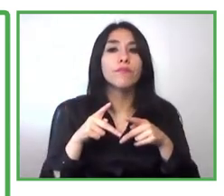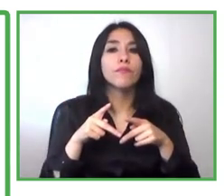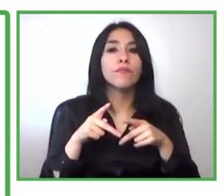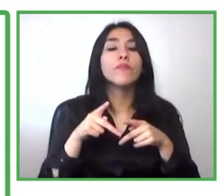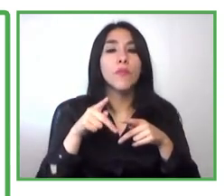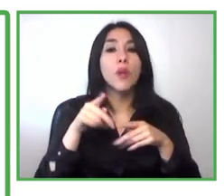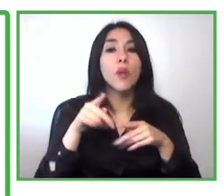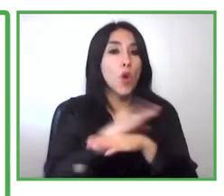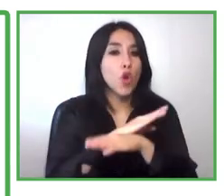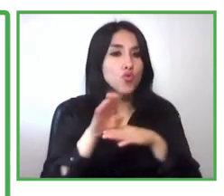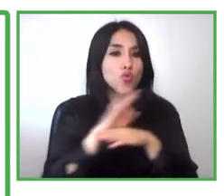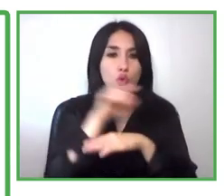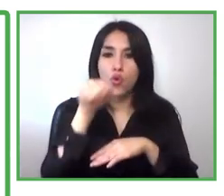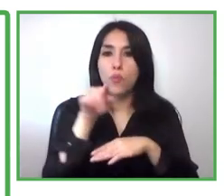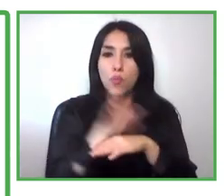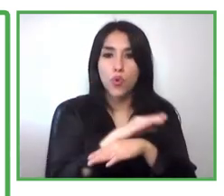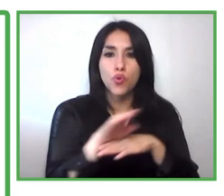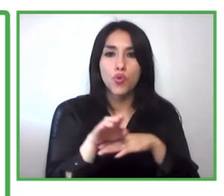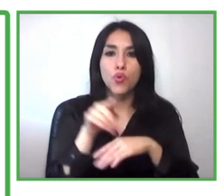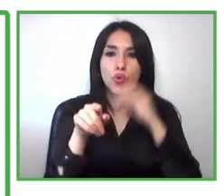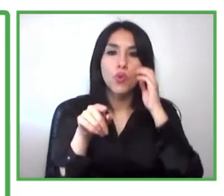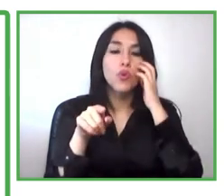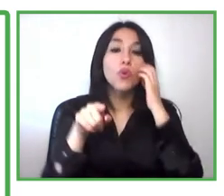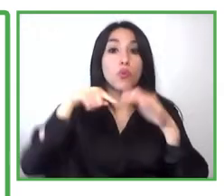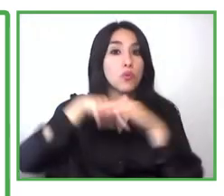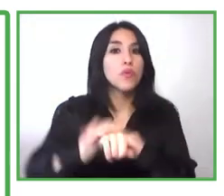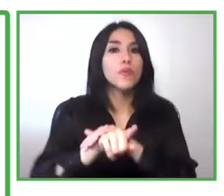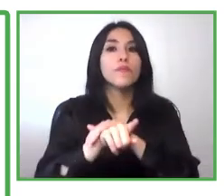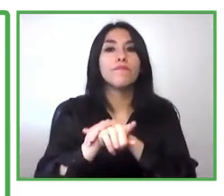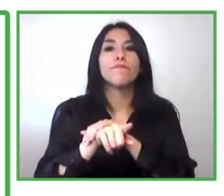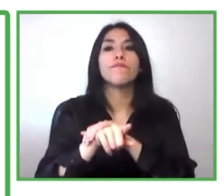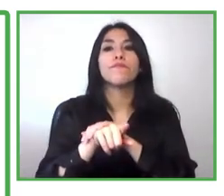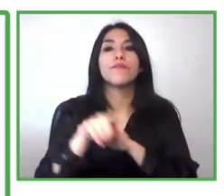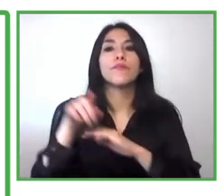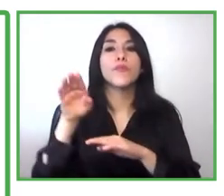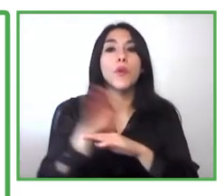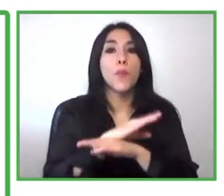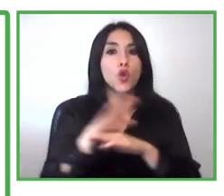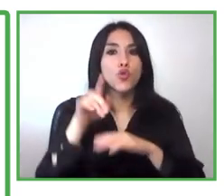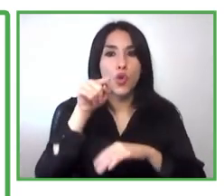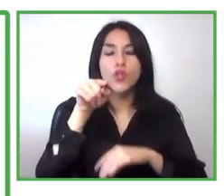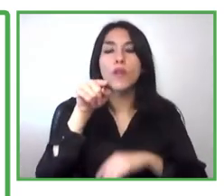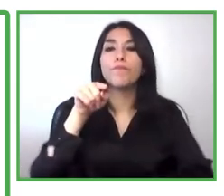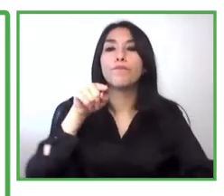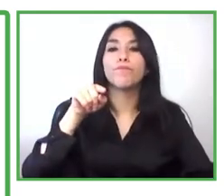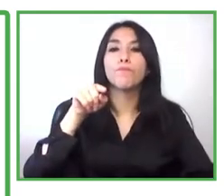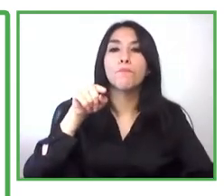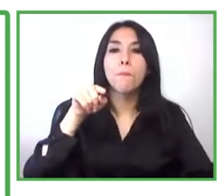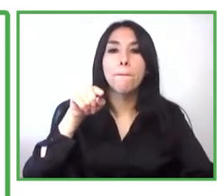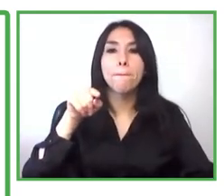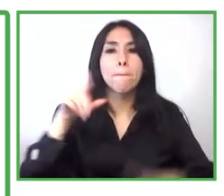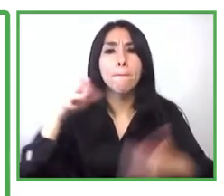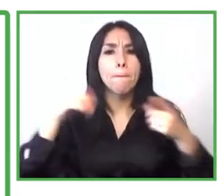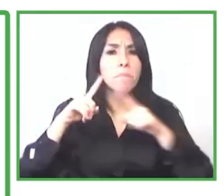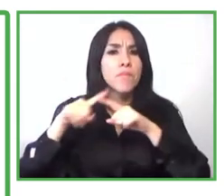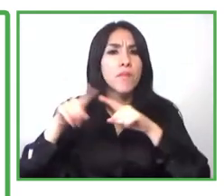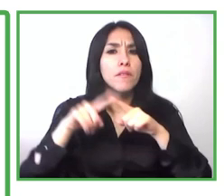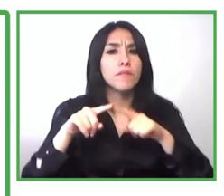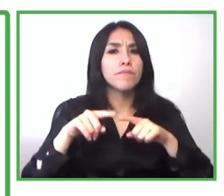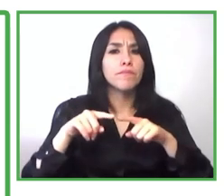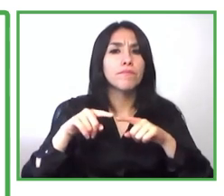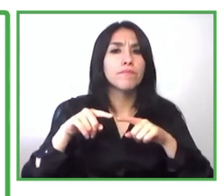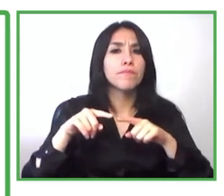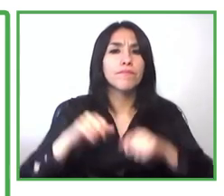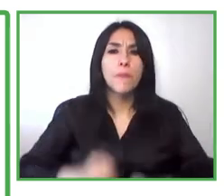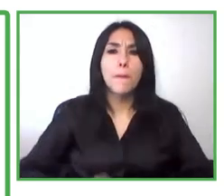they could access to the offer that these organizations have this strengthening plan as i told you uh there it